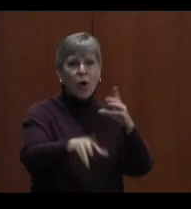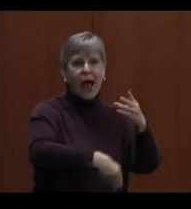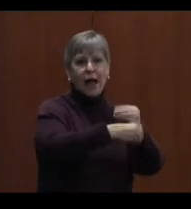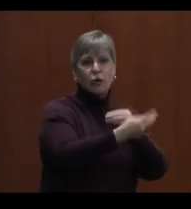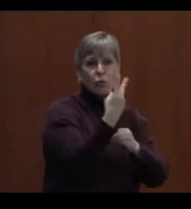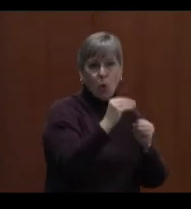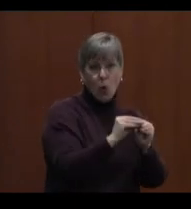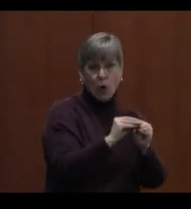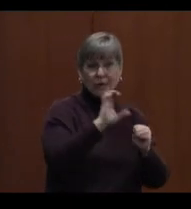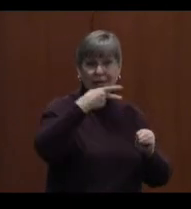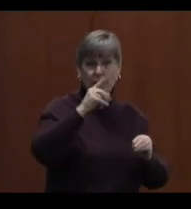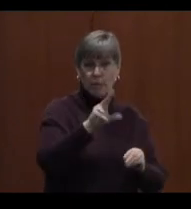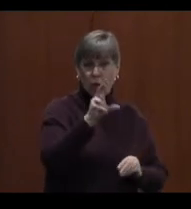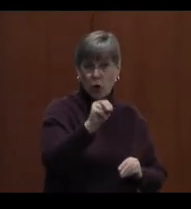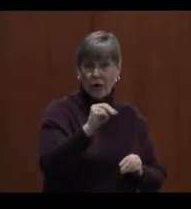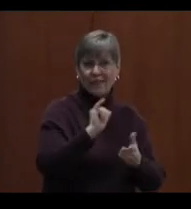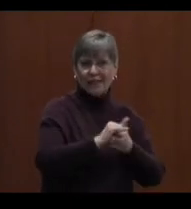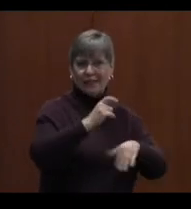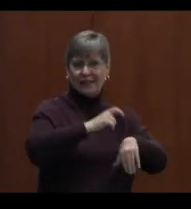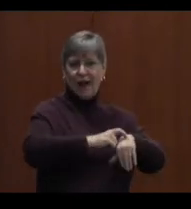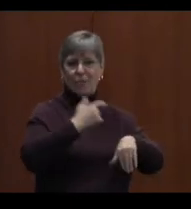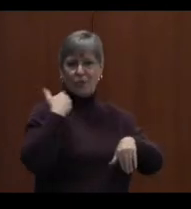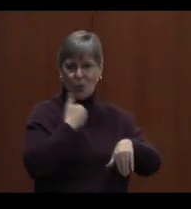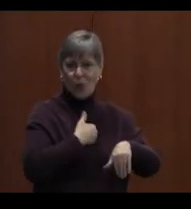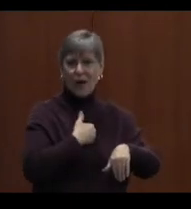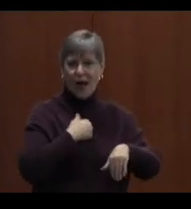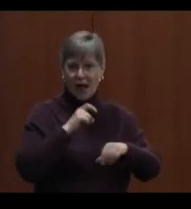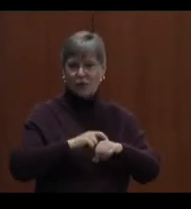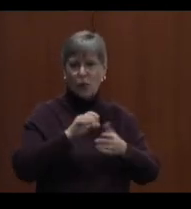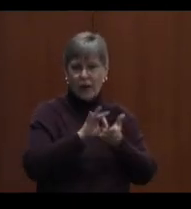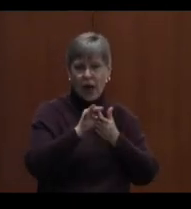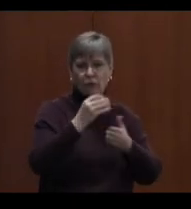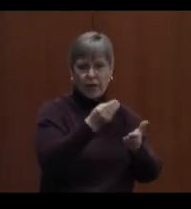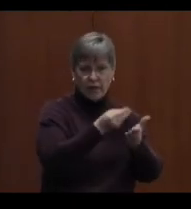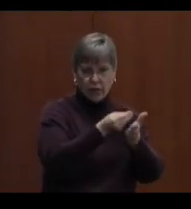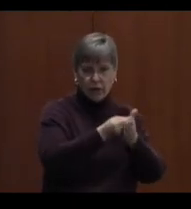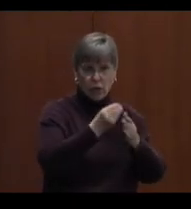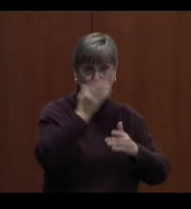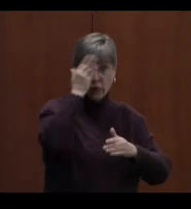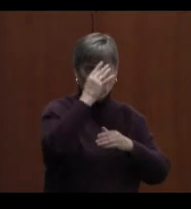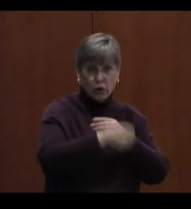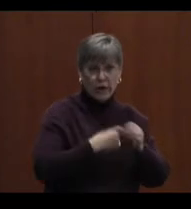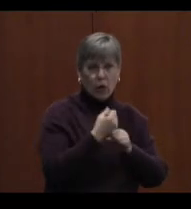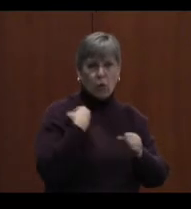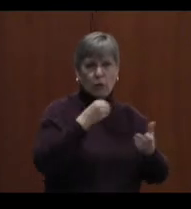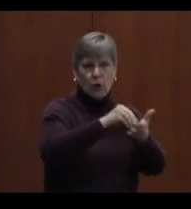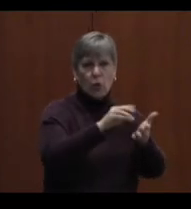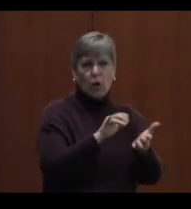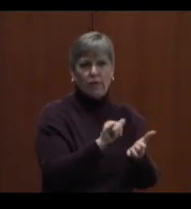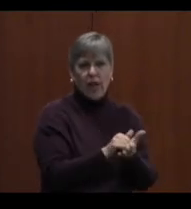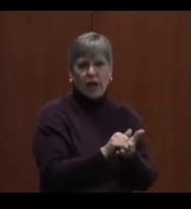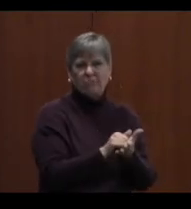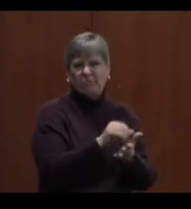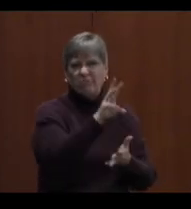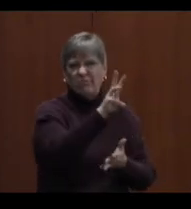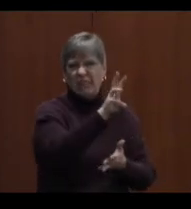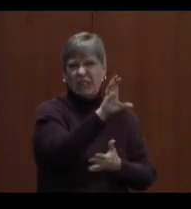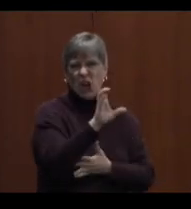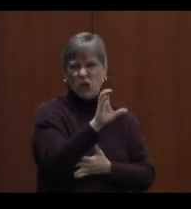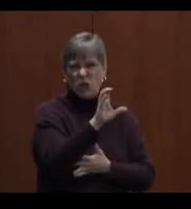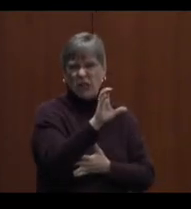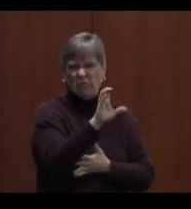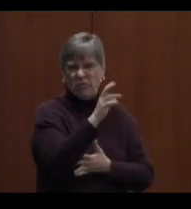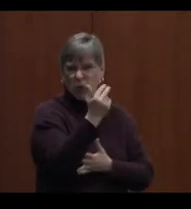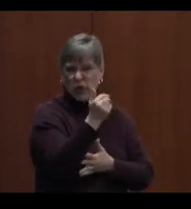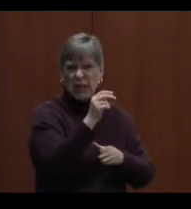On September 30th, which is the time we take the count for the funding for the future year, we recorded I believe the number was 614 English